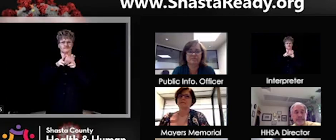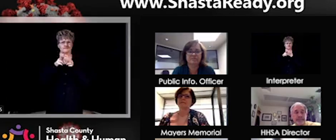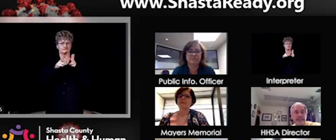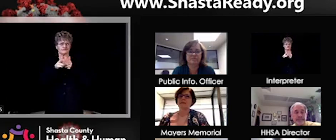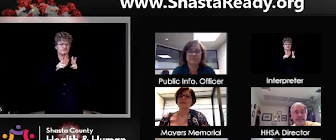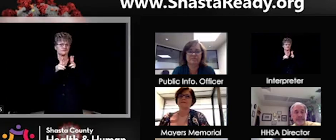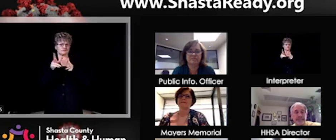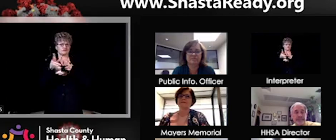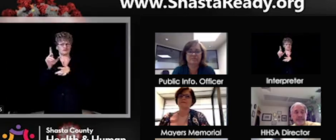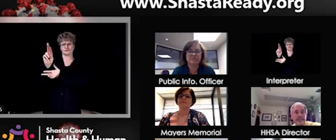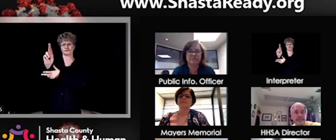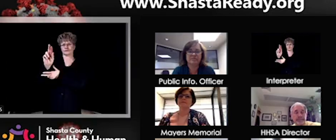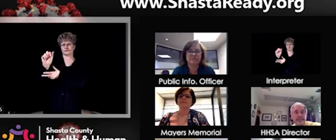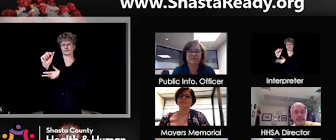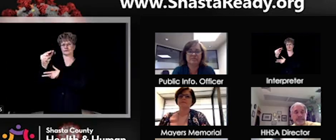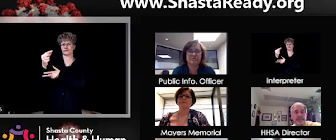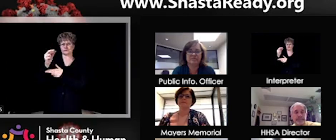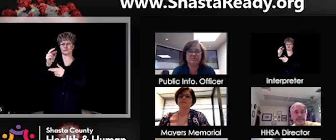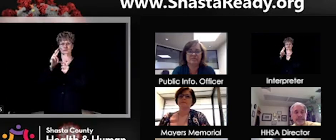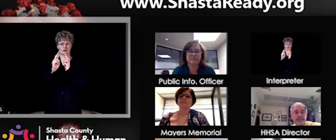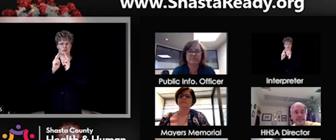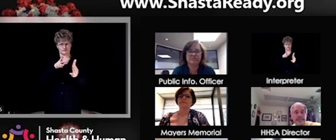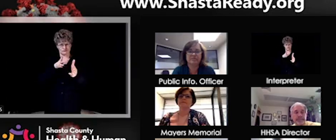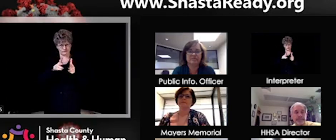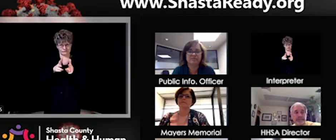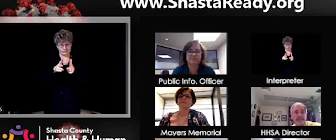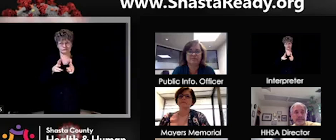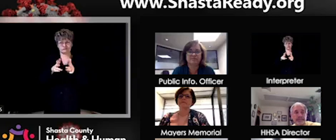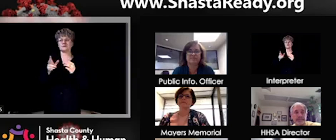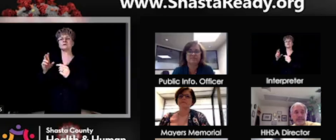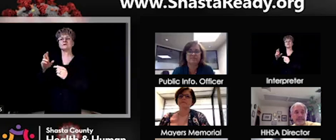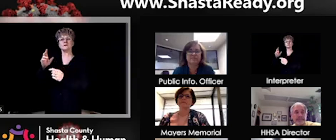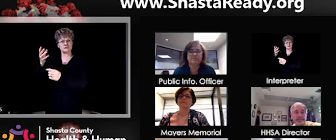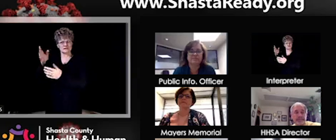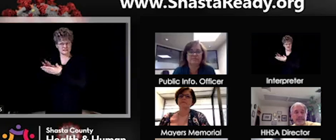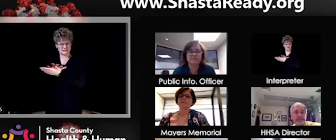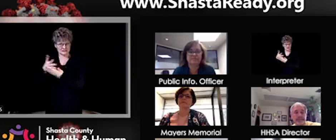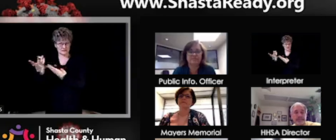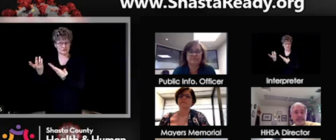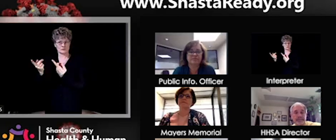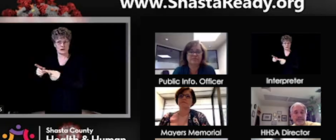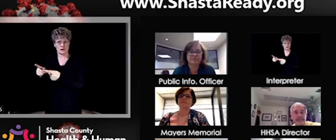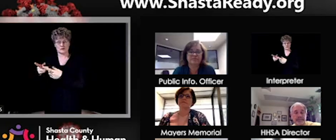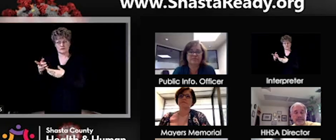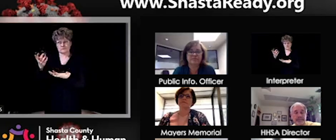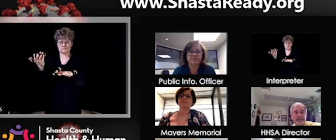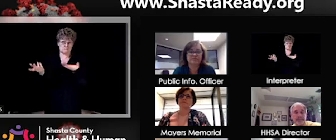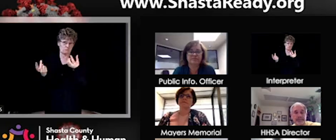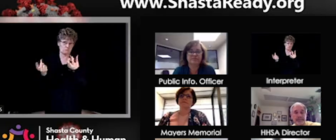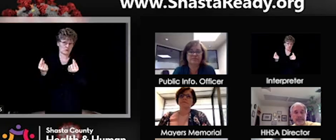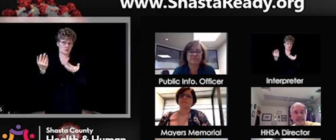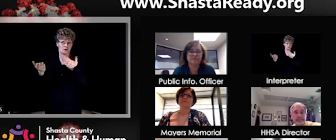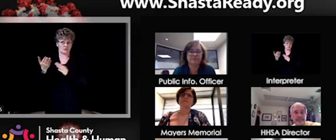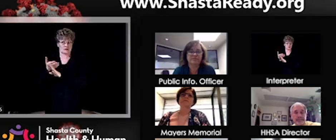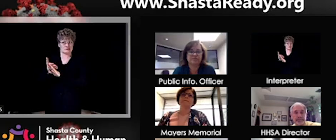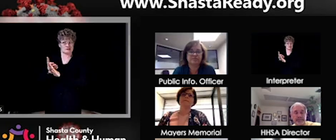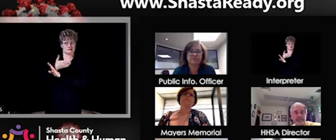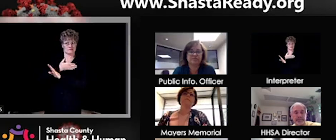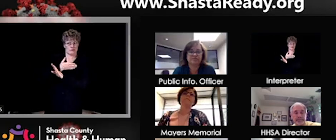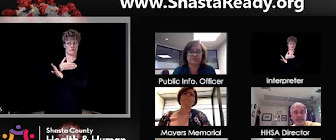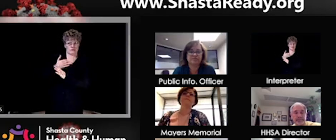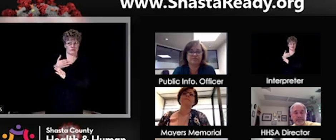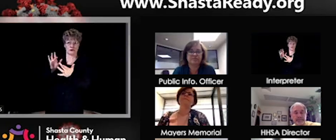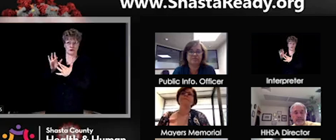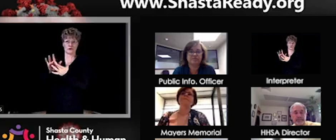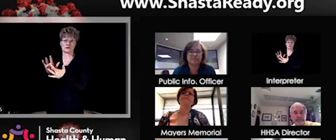And then you can enforce it before it happens instead of waiting for a couple of thousand people